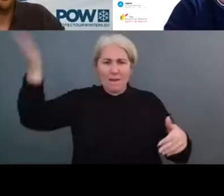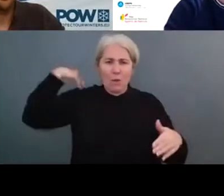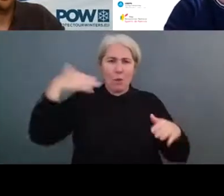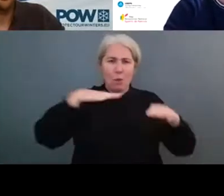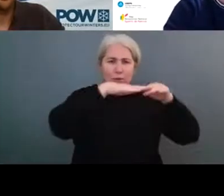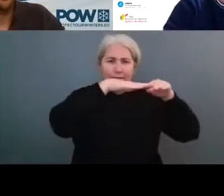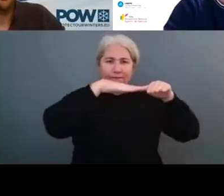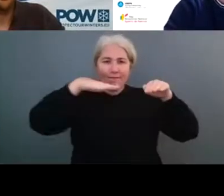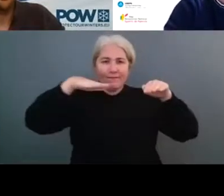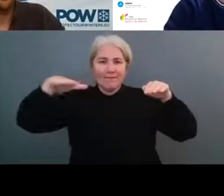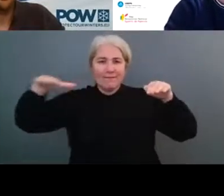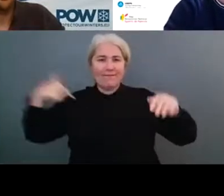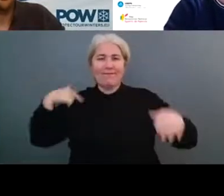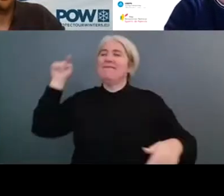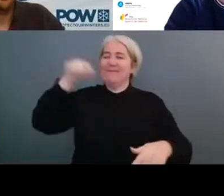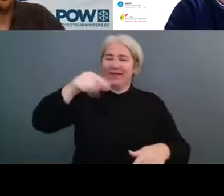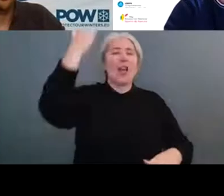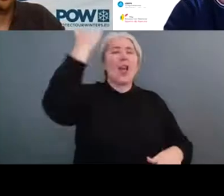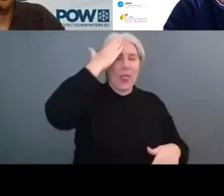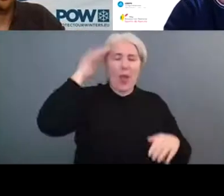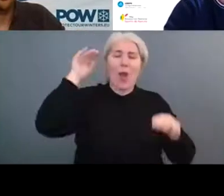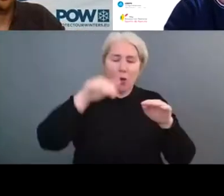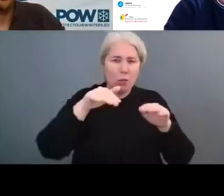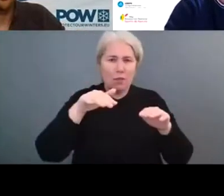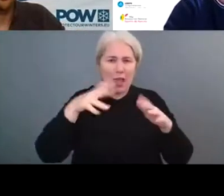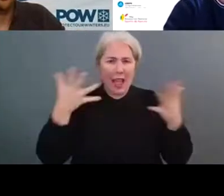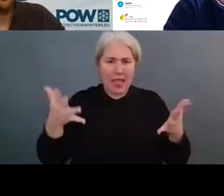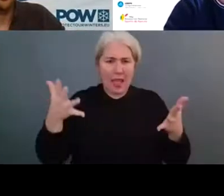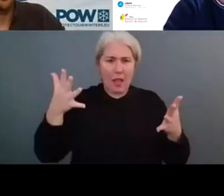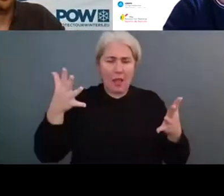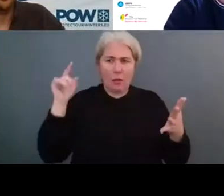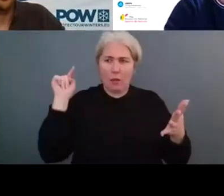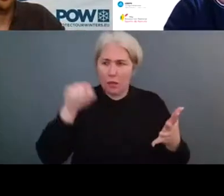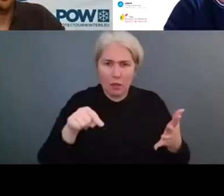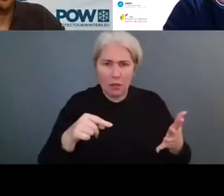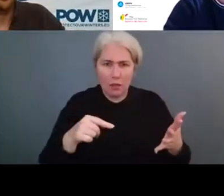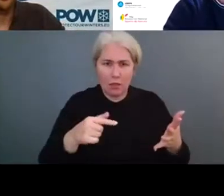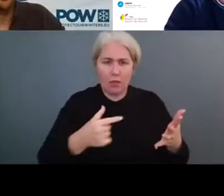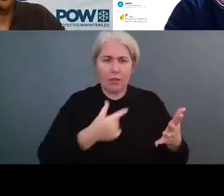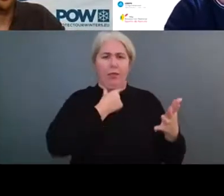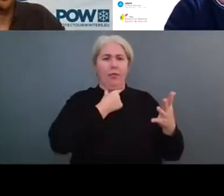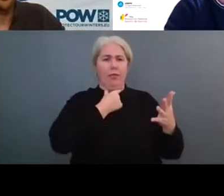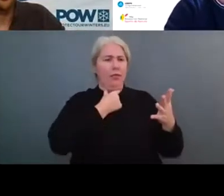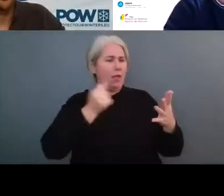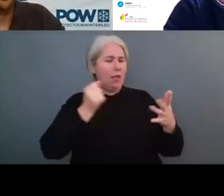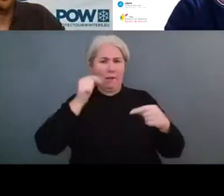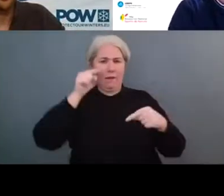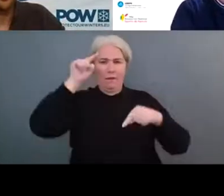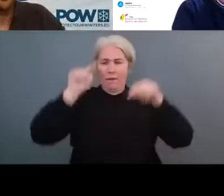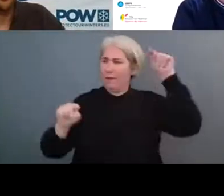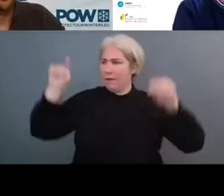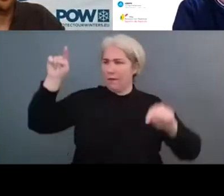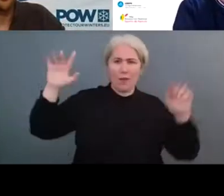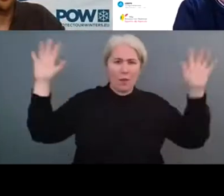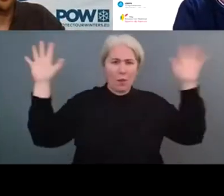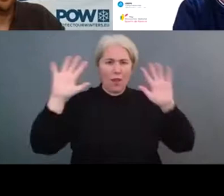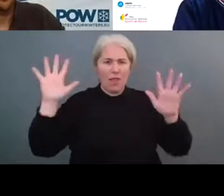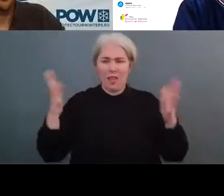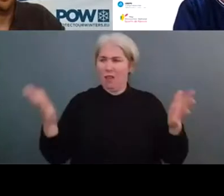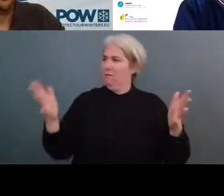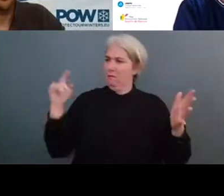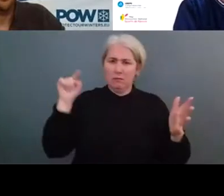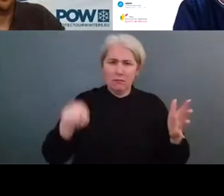in the seasons, in the weather. Disrupted weather patterns are becoming more common